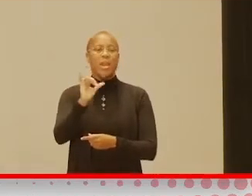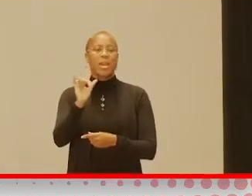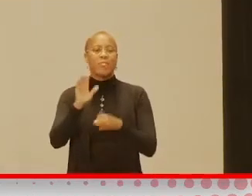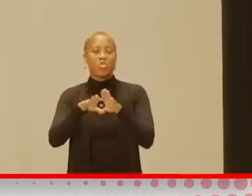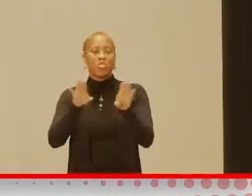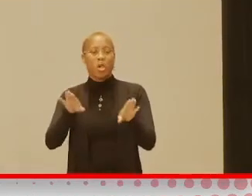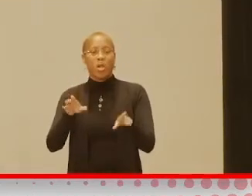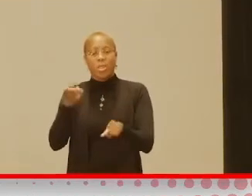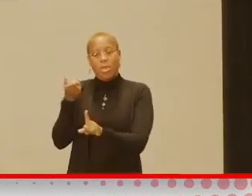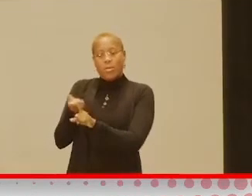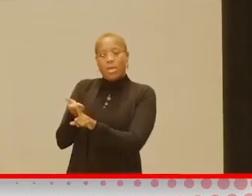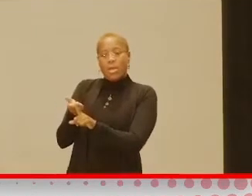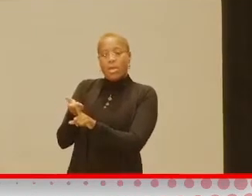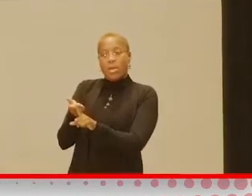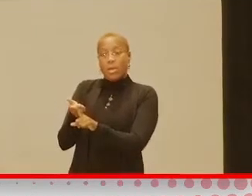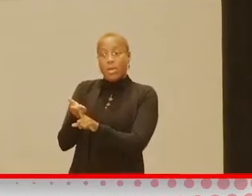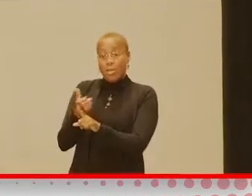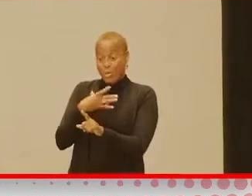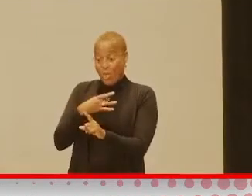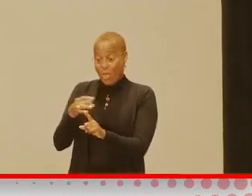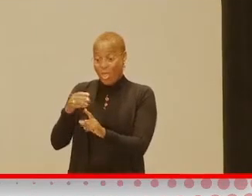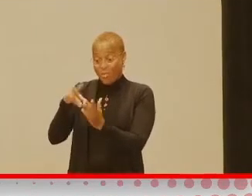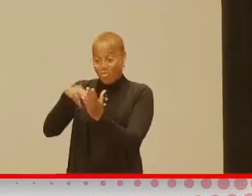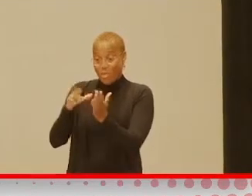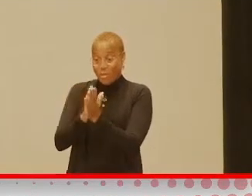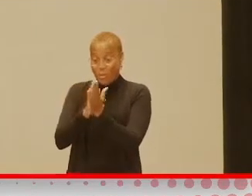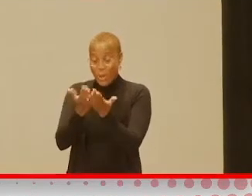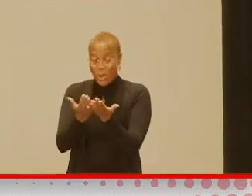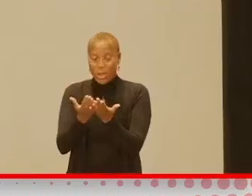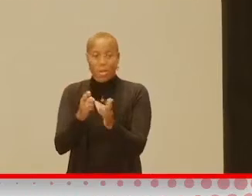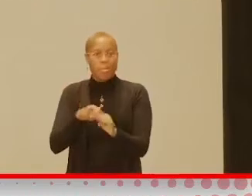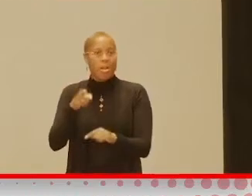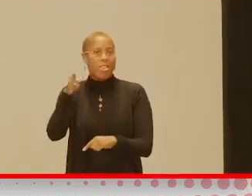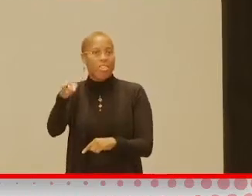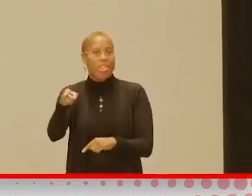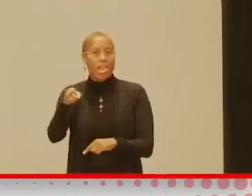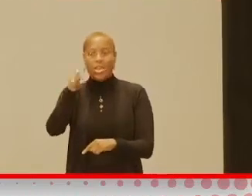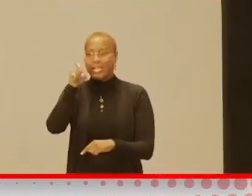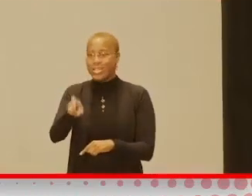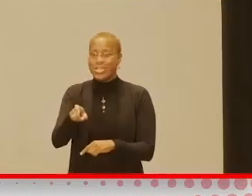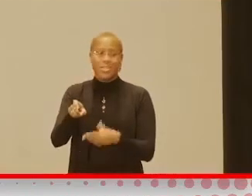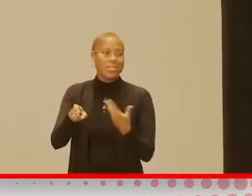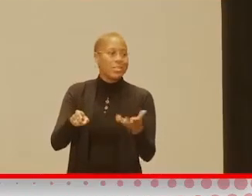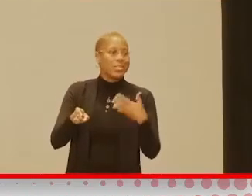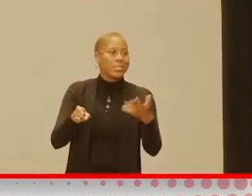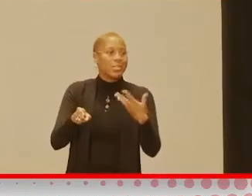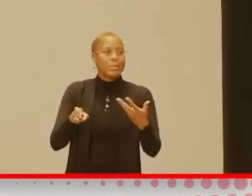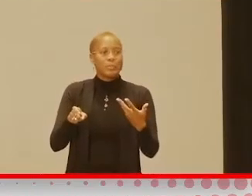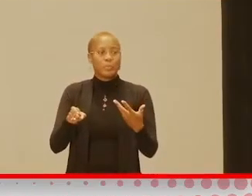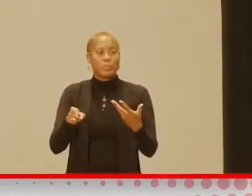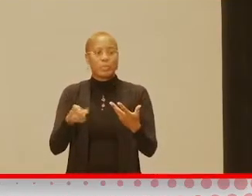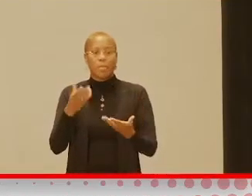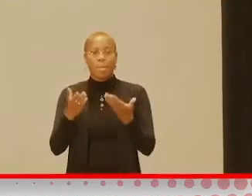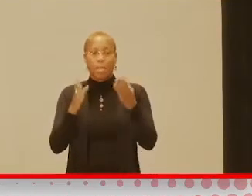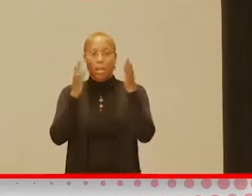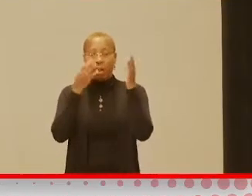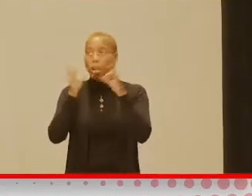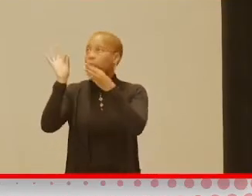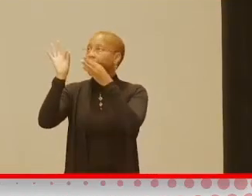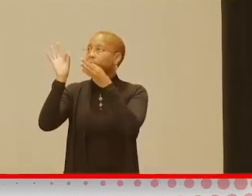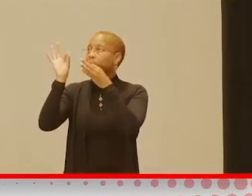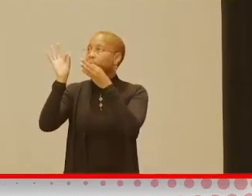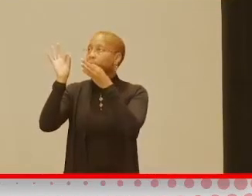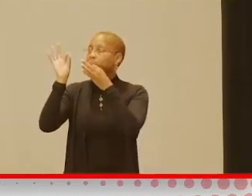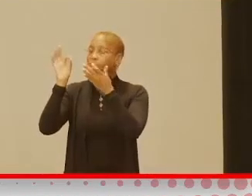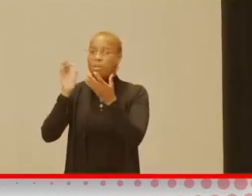that you like to read books to, right, but they need, you know, perhaps they don't stay focused looking at just